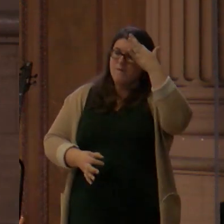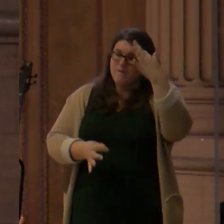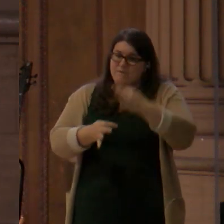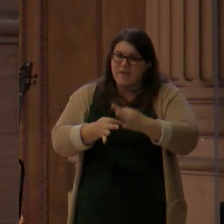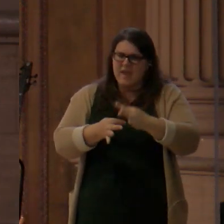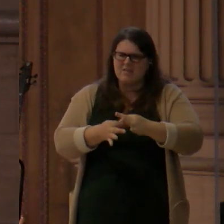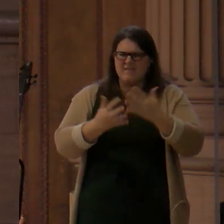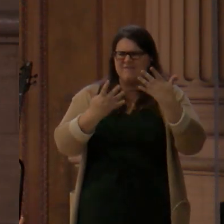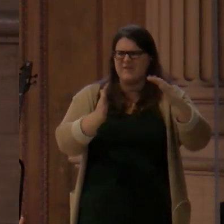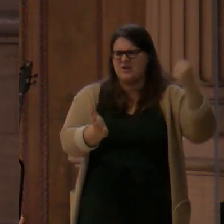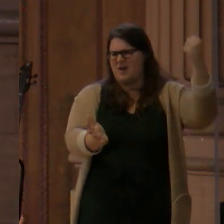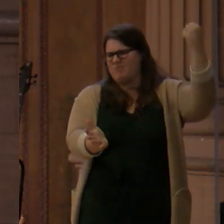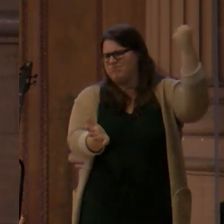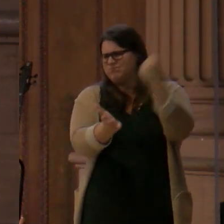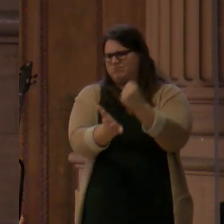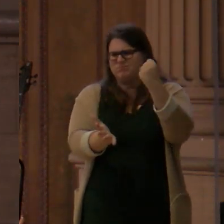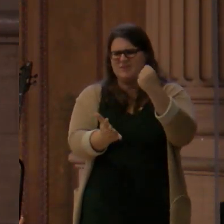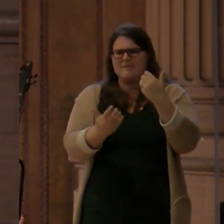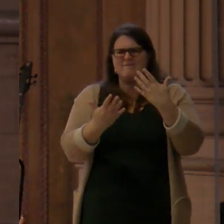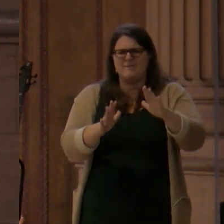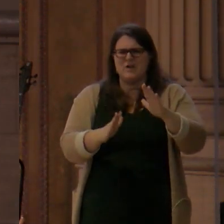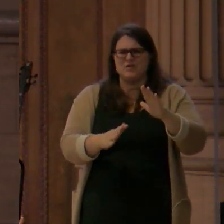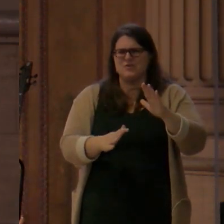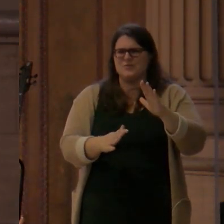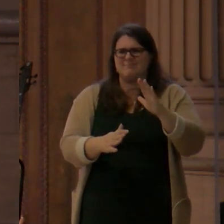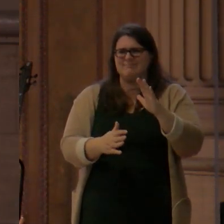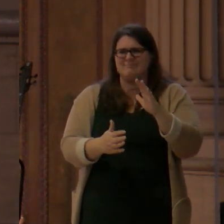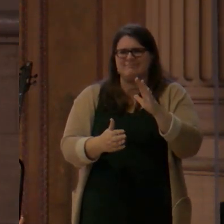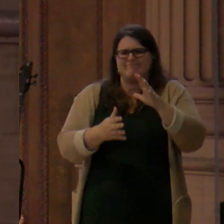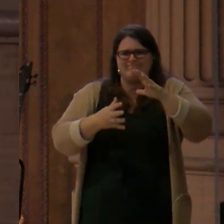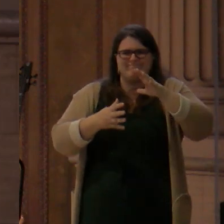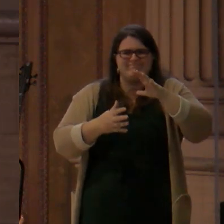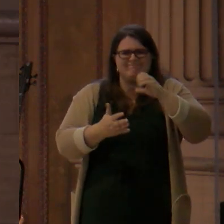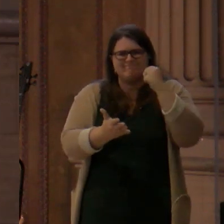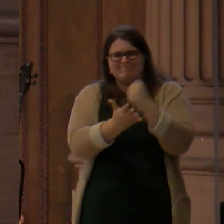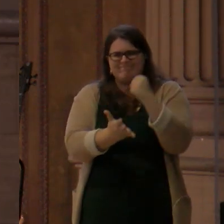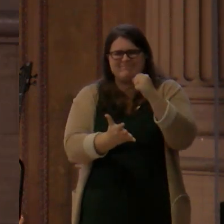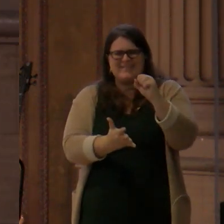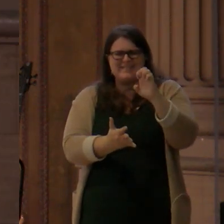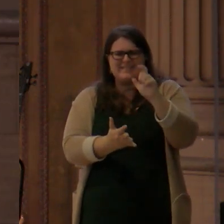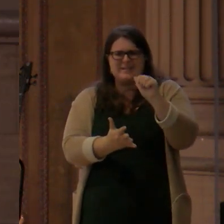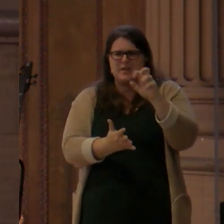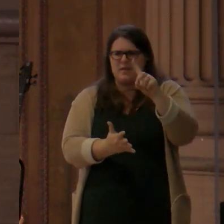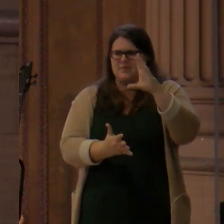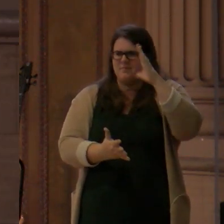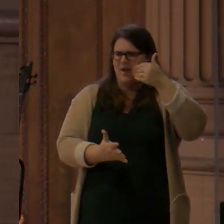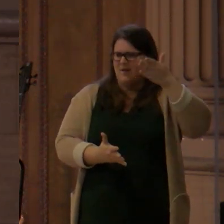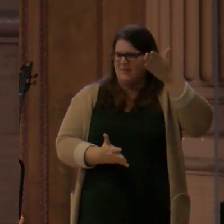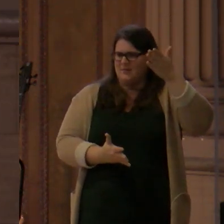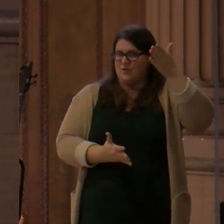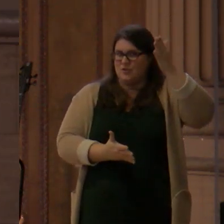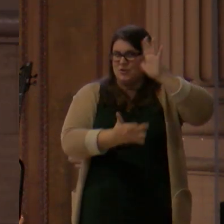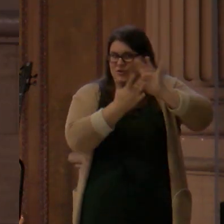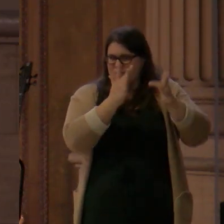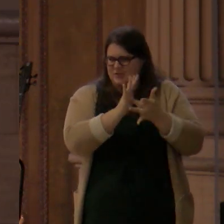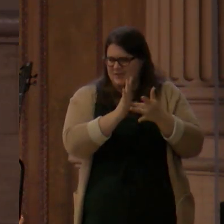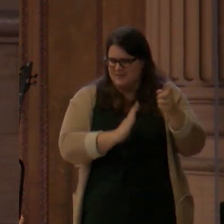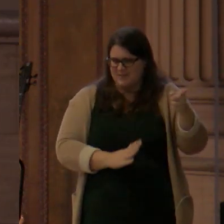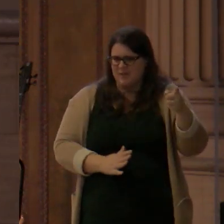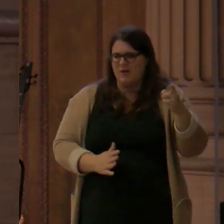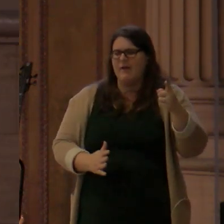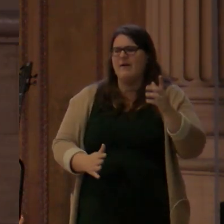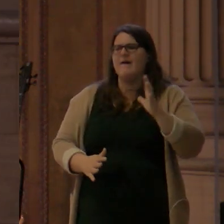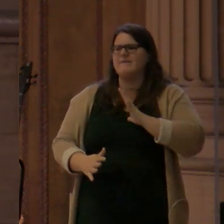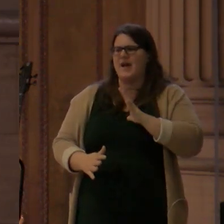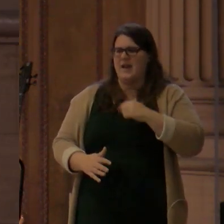work of Christ, you actually get to share in that victory. You get to stand over him as his head is crushed beneath the